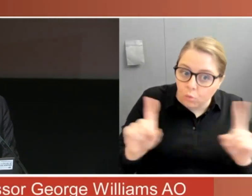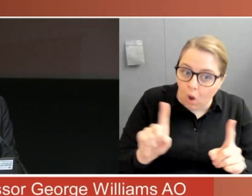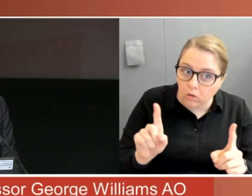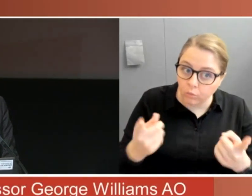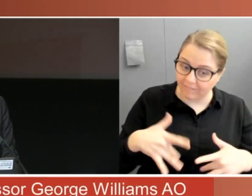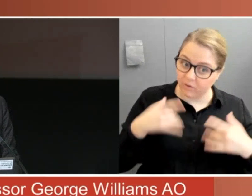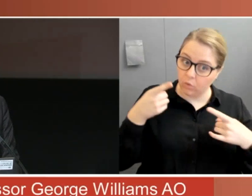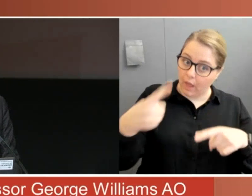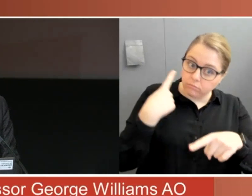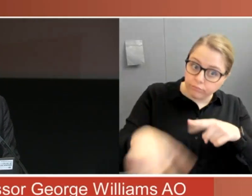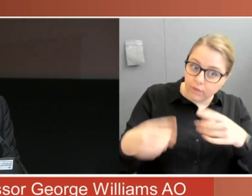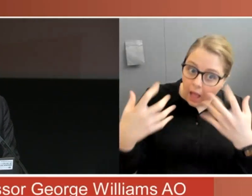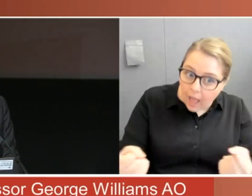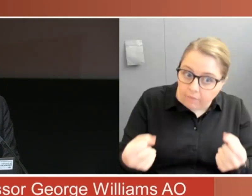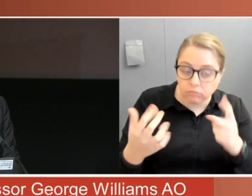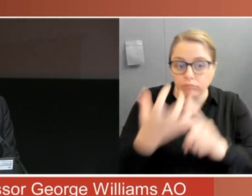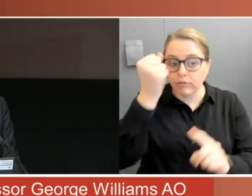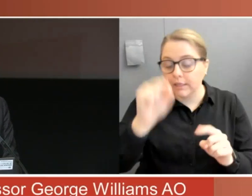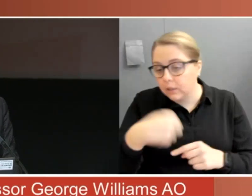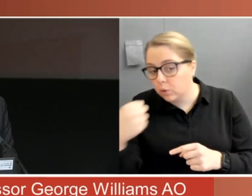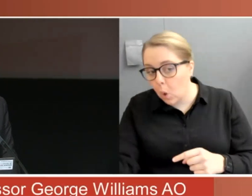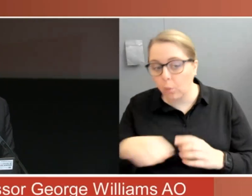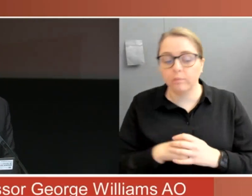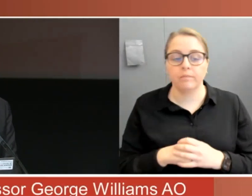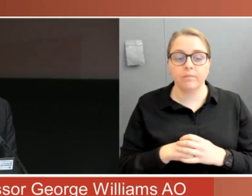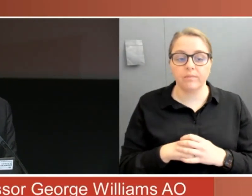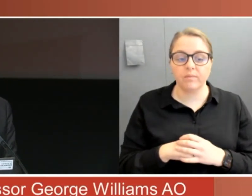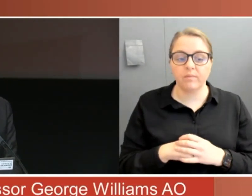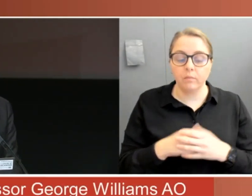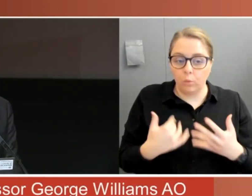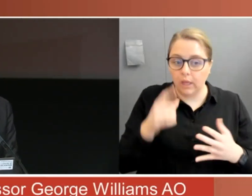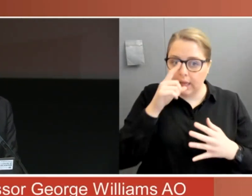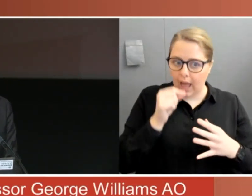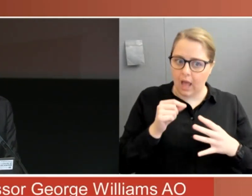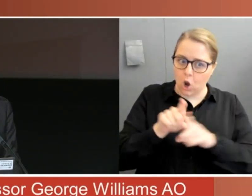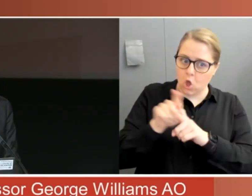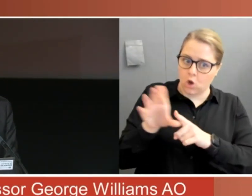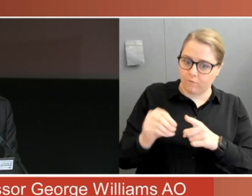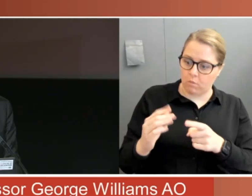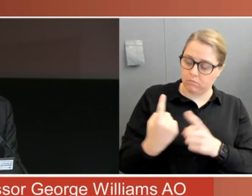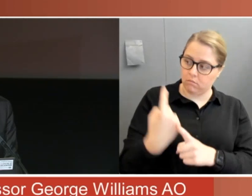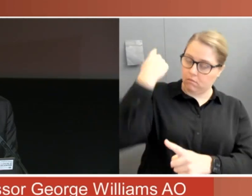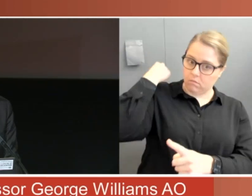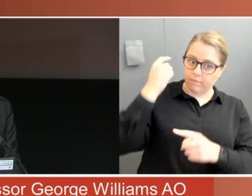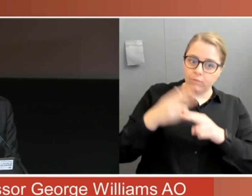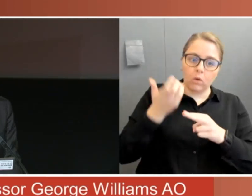And what lessons are there to learn, not if, but when, there is a future pandemic facing Australia?